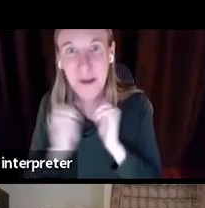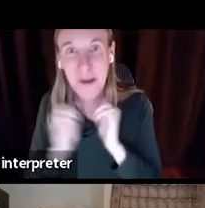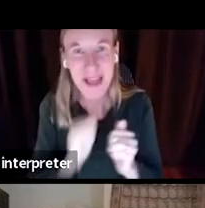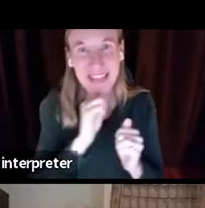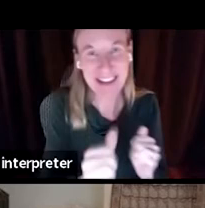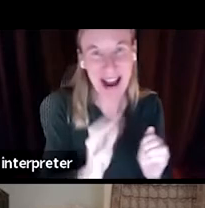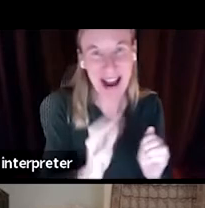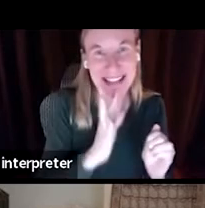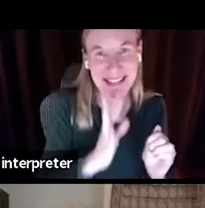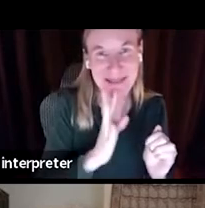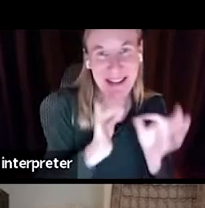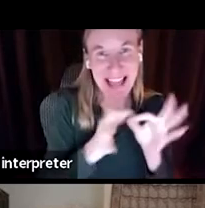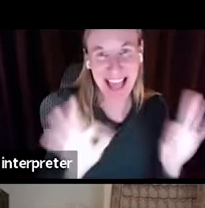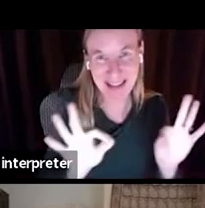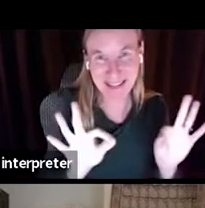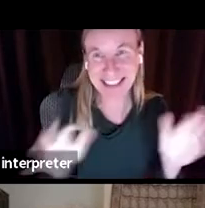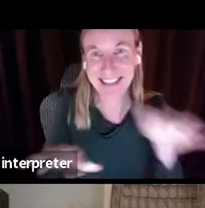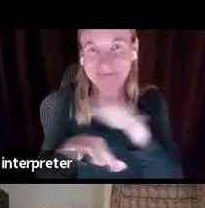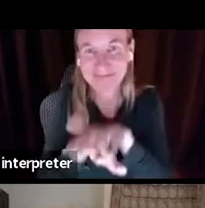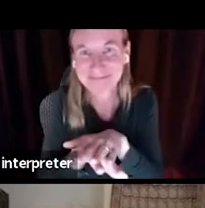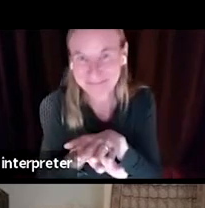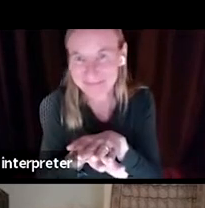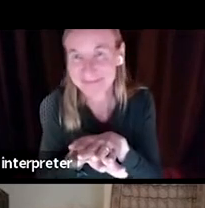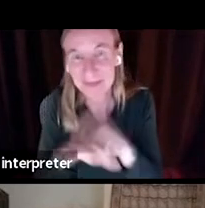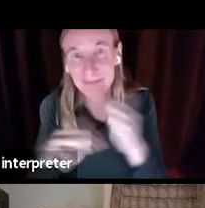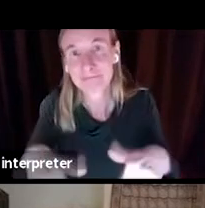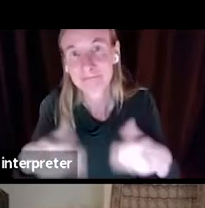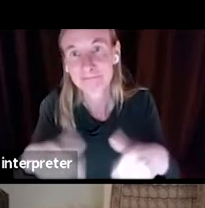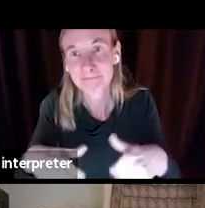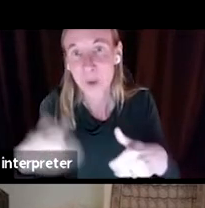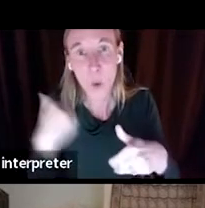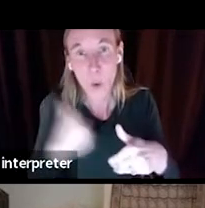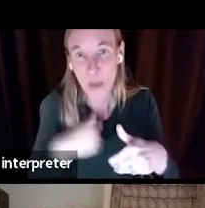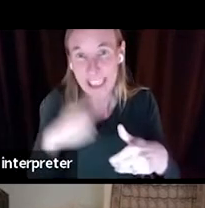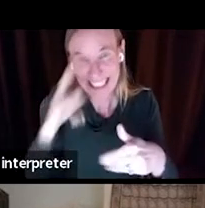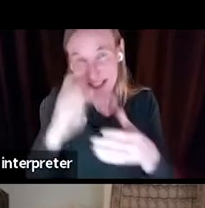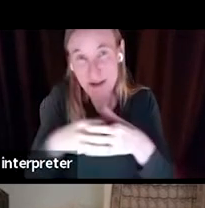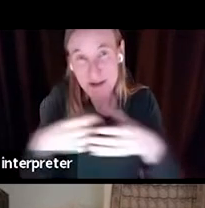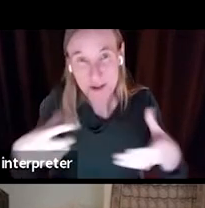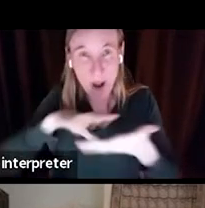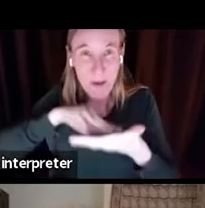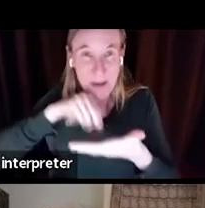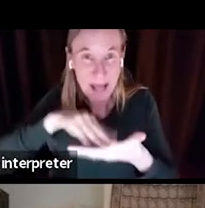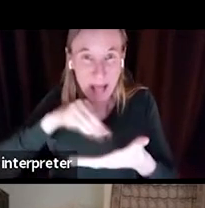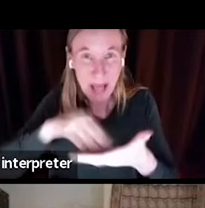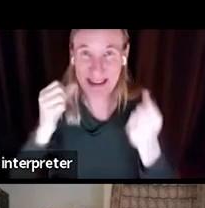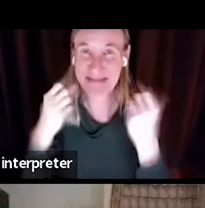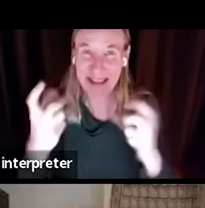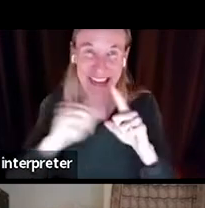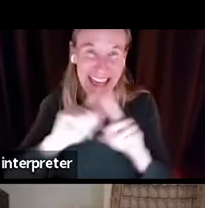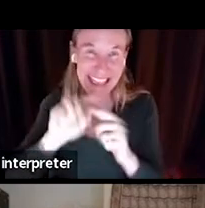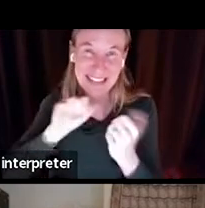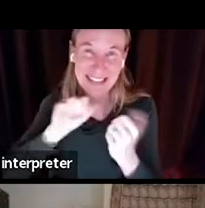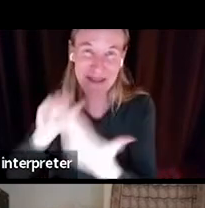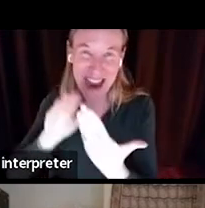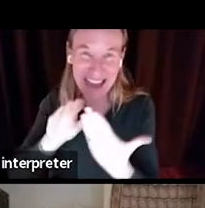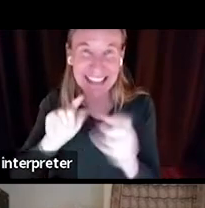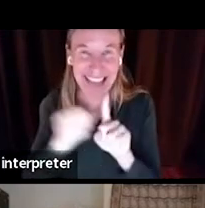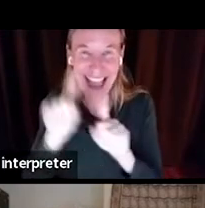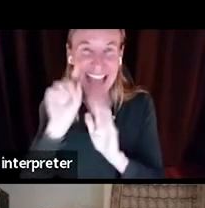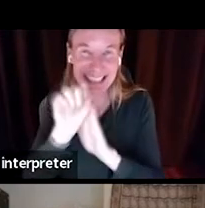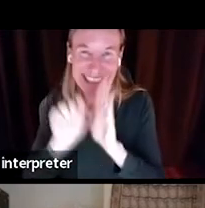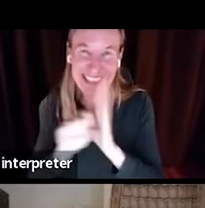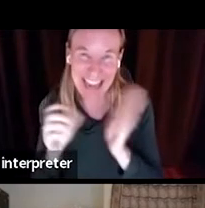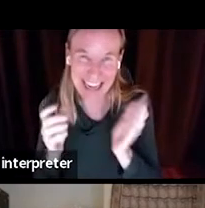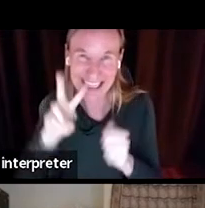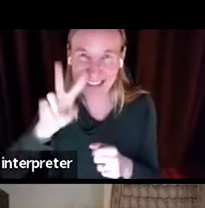languages. Um, you know, I think it's an area where we'll need to grow. So in many ways, as well as a state, um, I